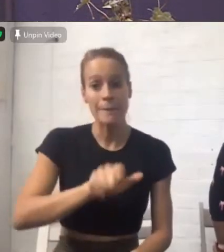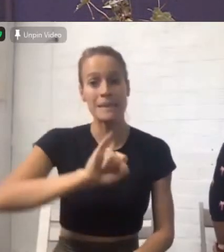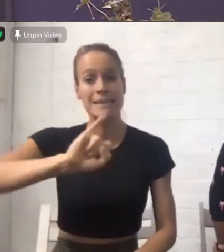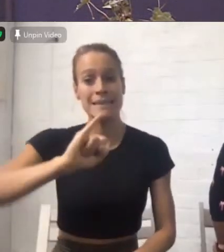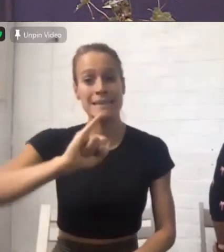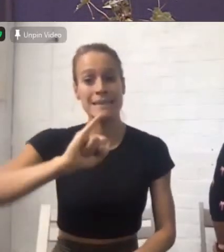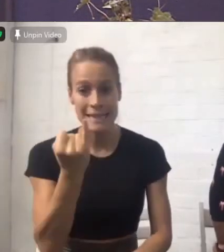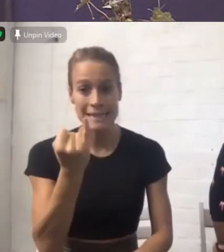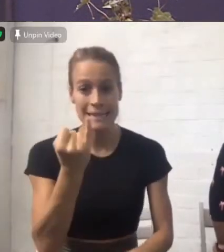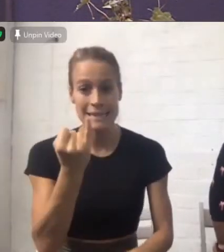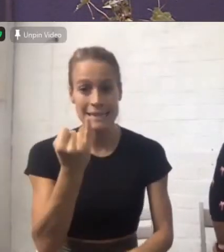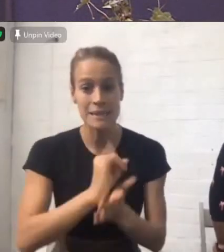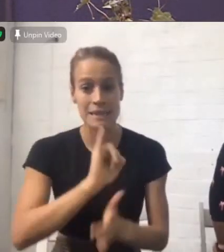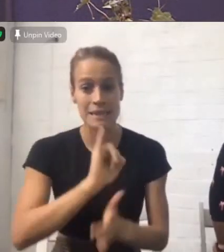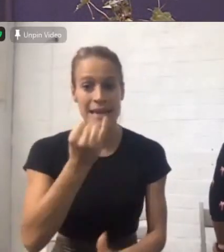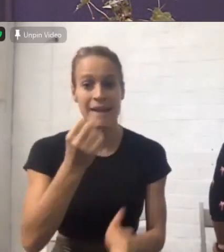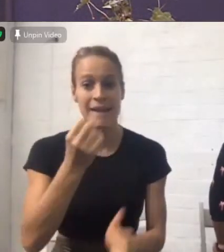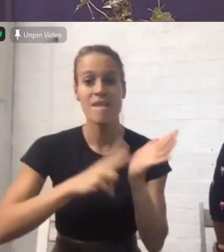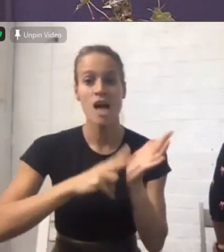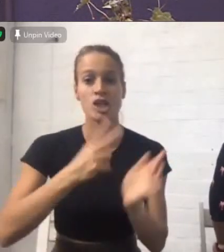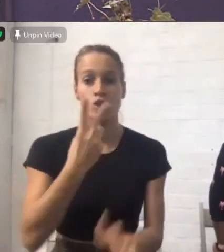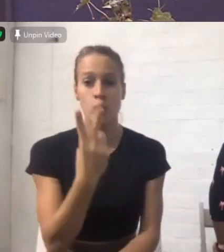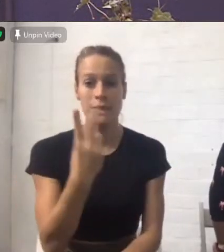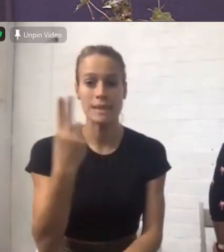Actually, we'll just go back a little bit.